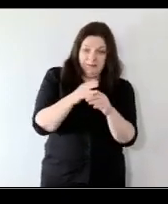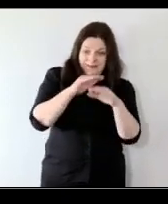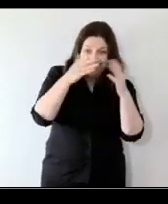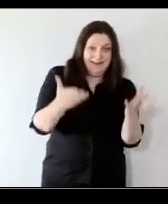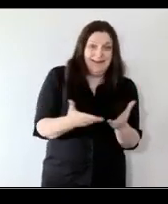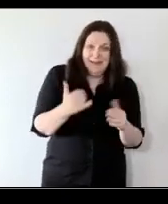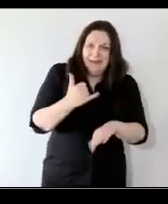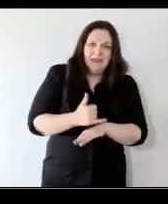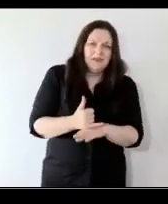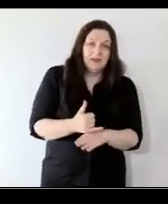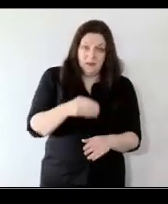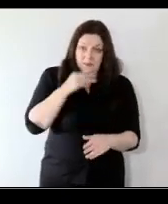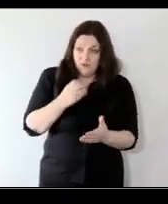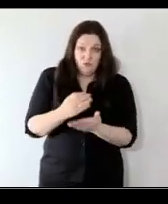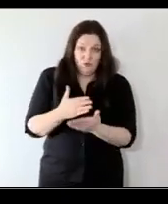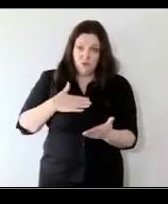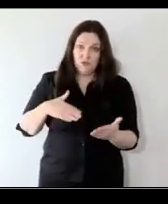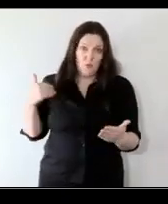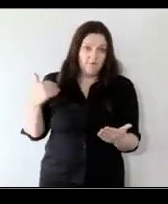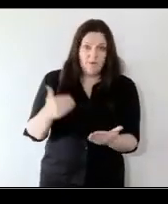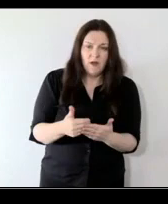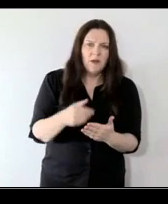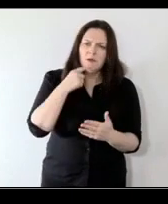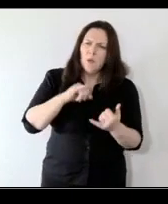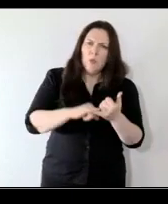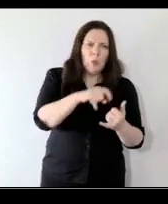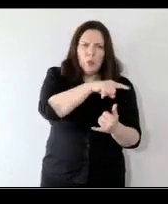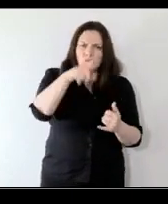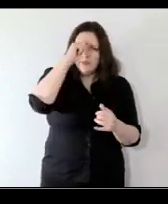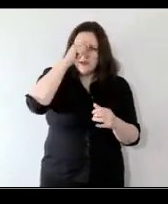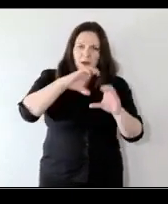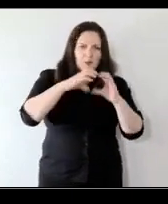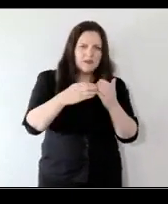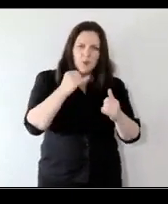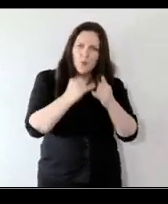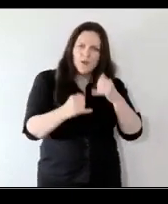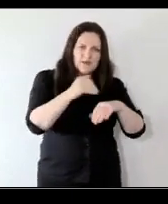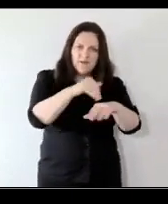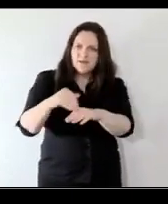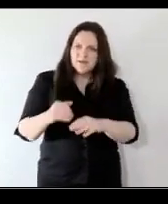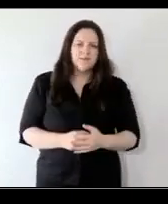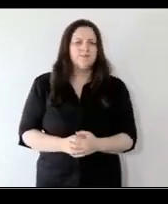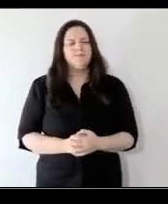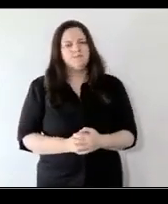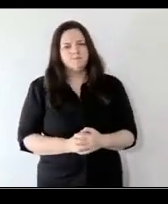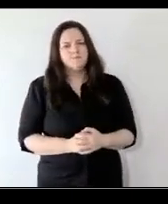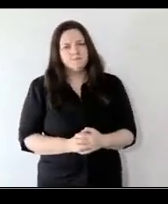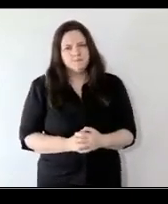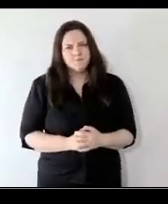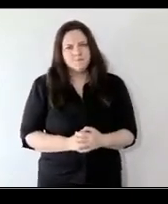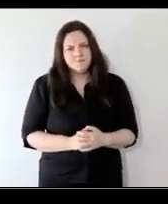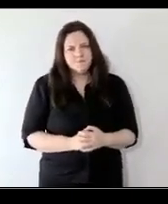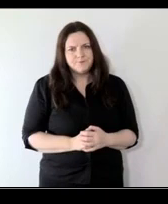and the story has only come so far but who do you think are the communities worst affected I